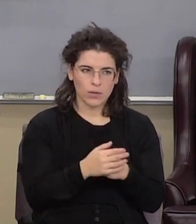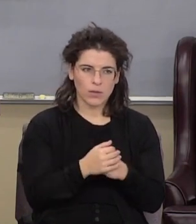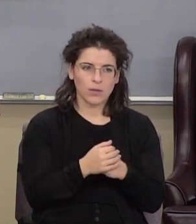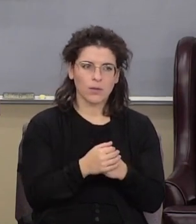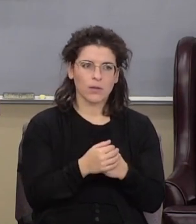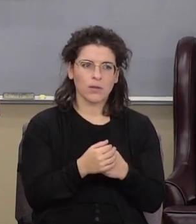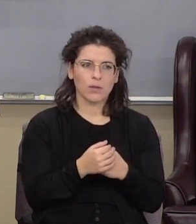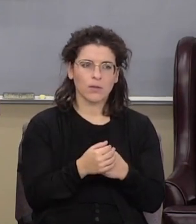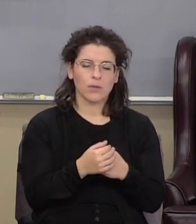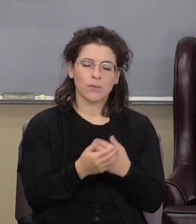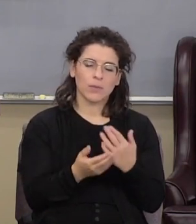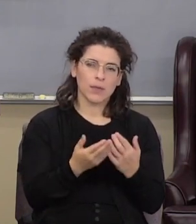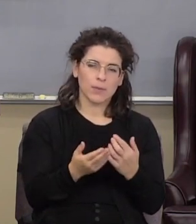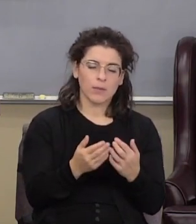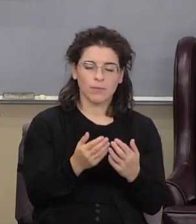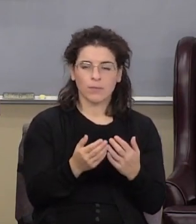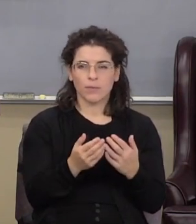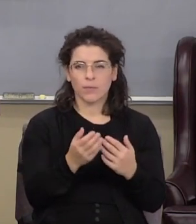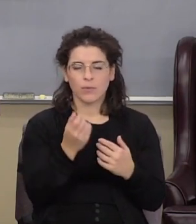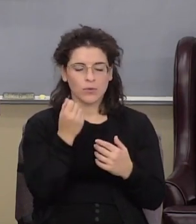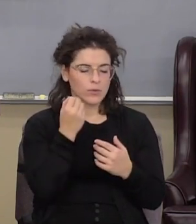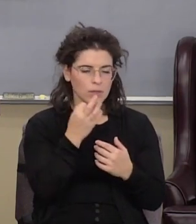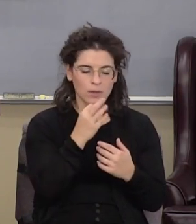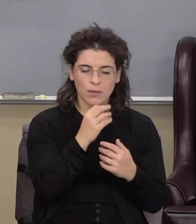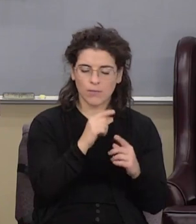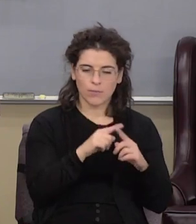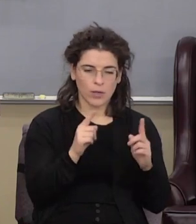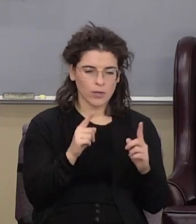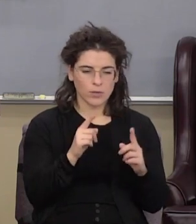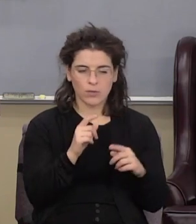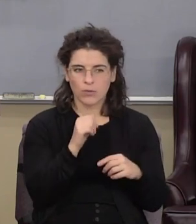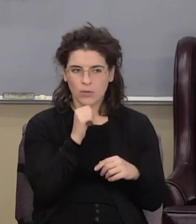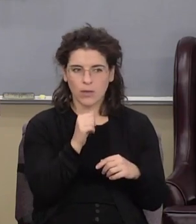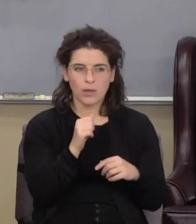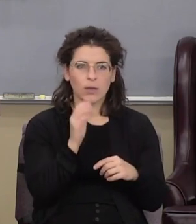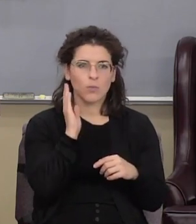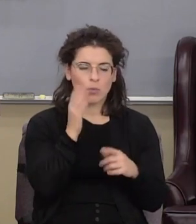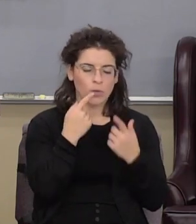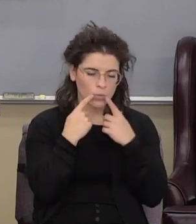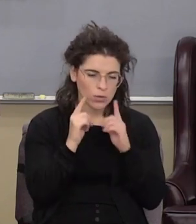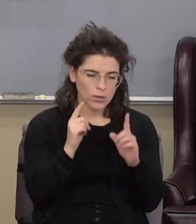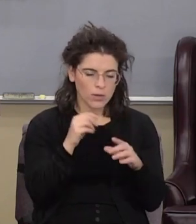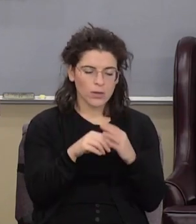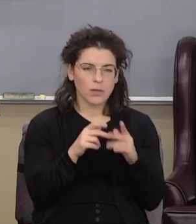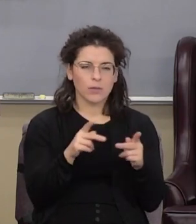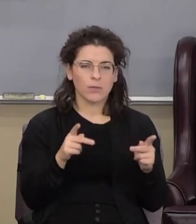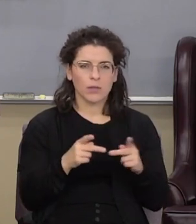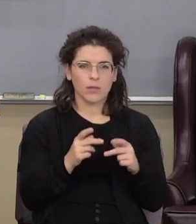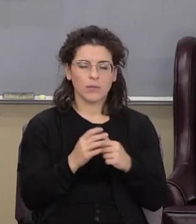well maybe if bands are but it'll work in its place